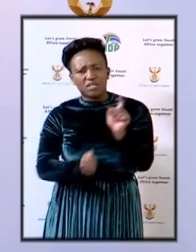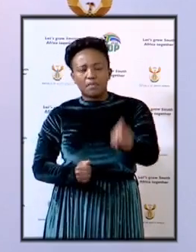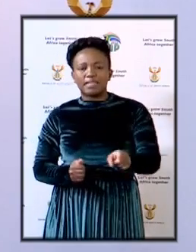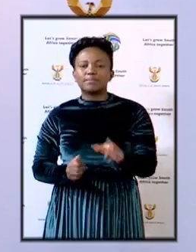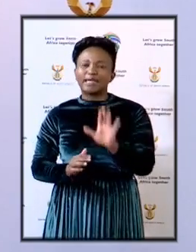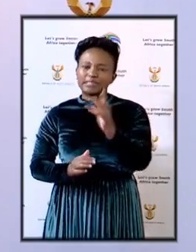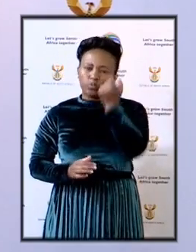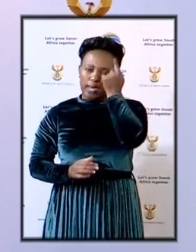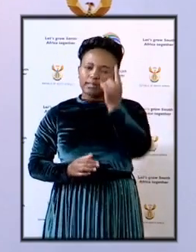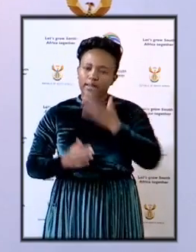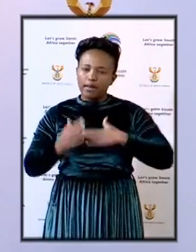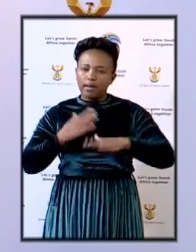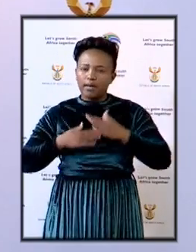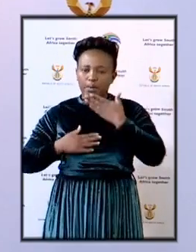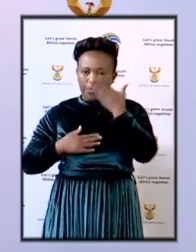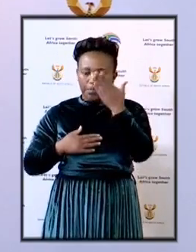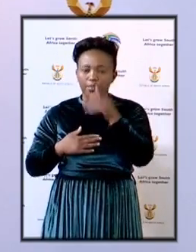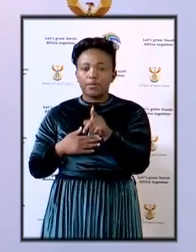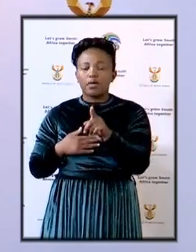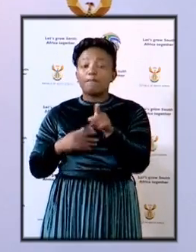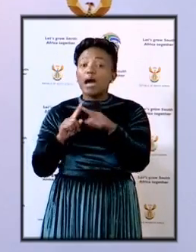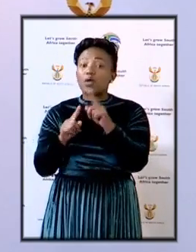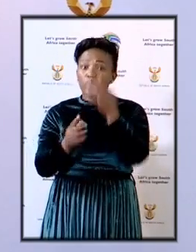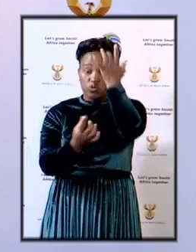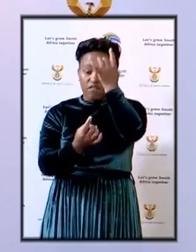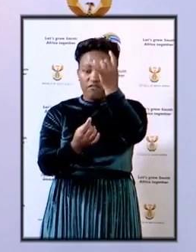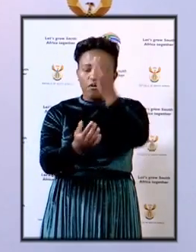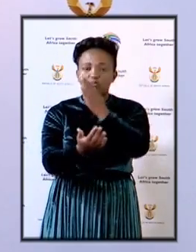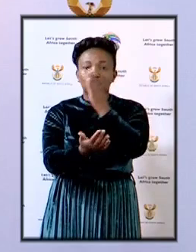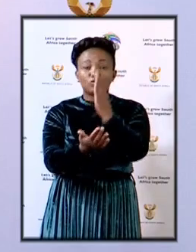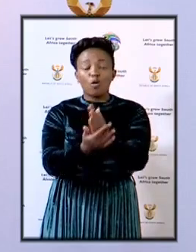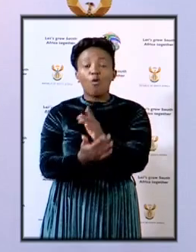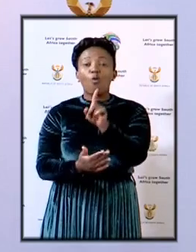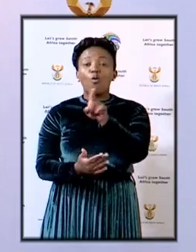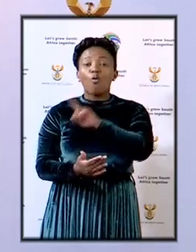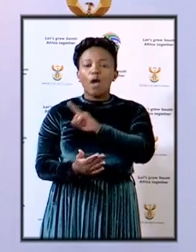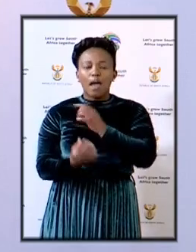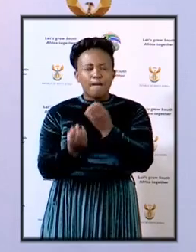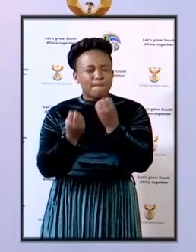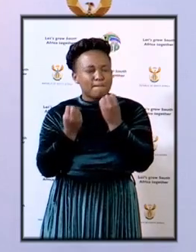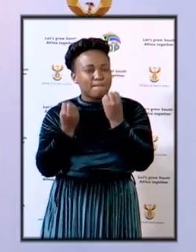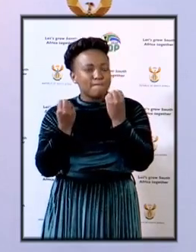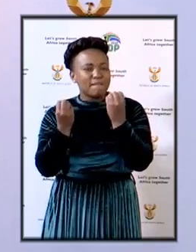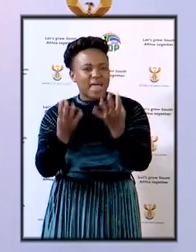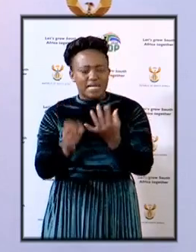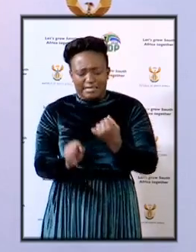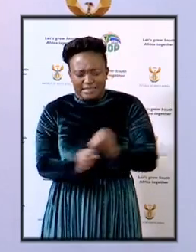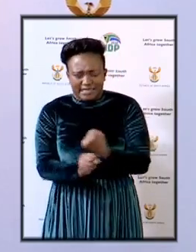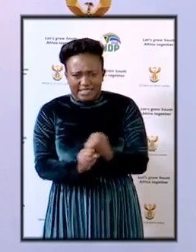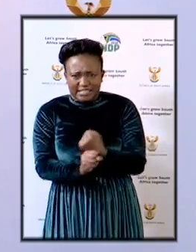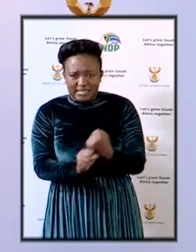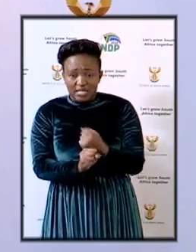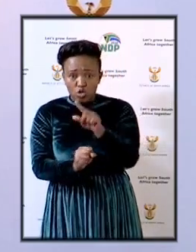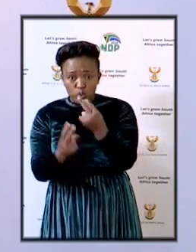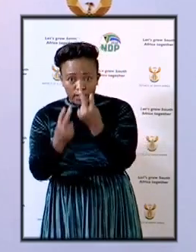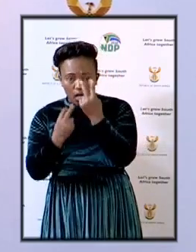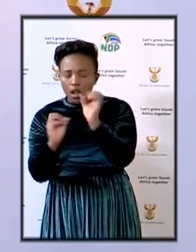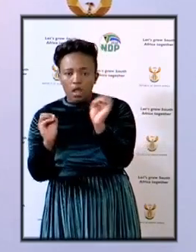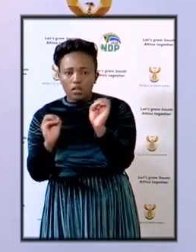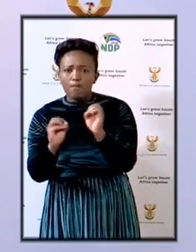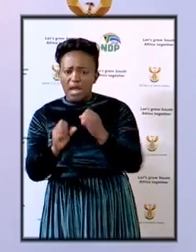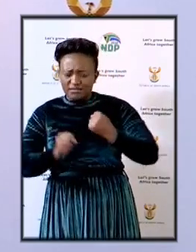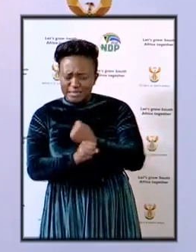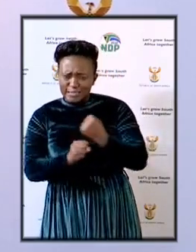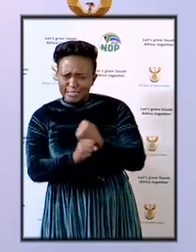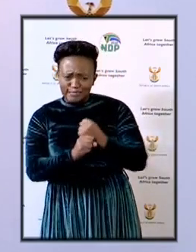ensure the people that there are so many behind the scenes that are hard at work under very